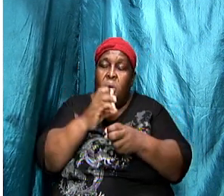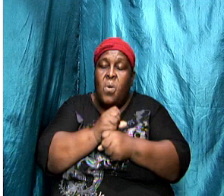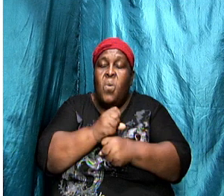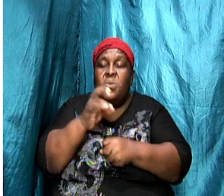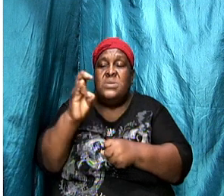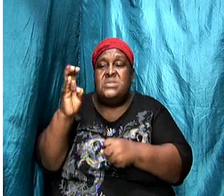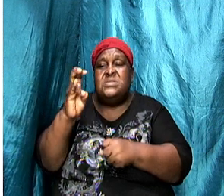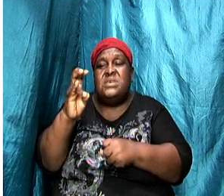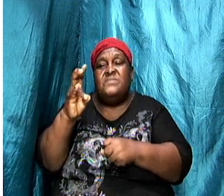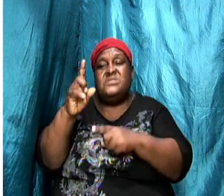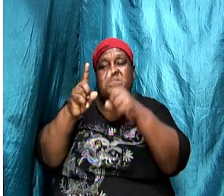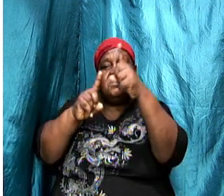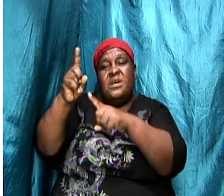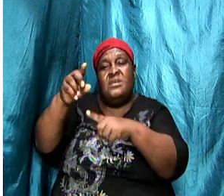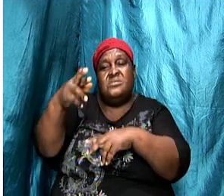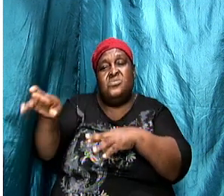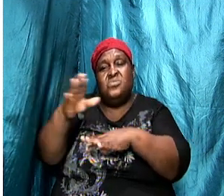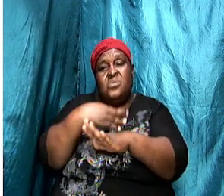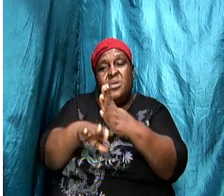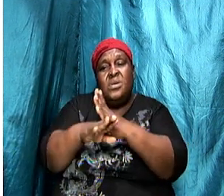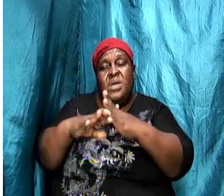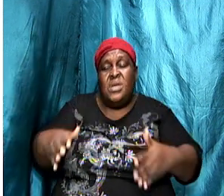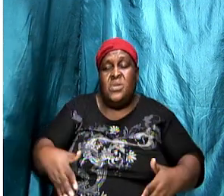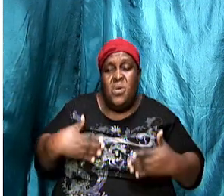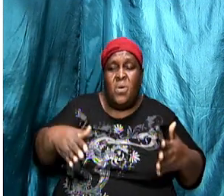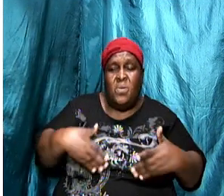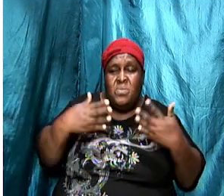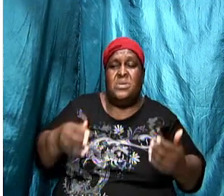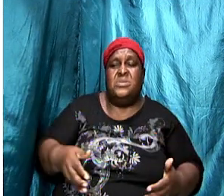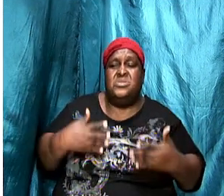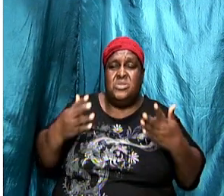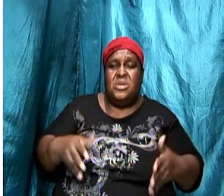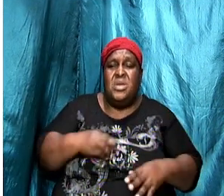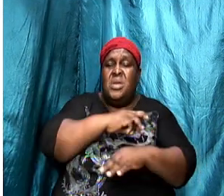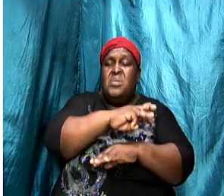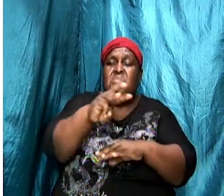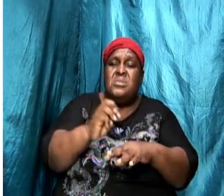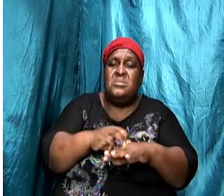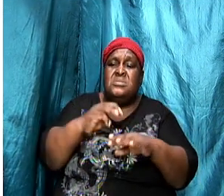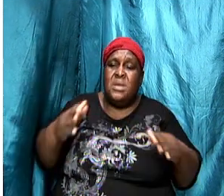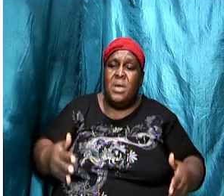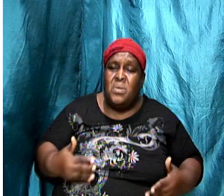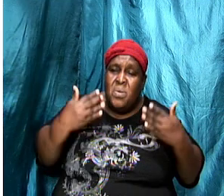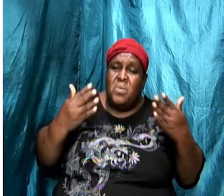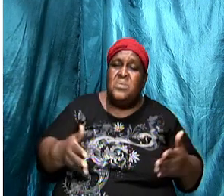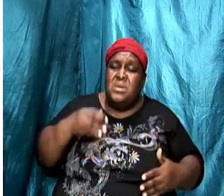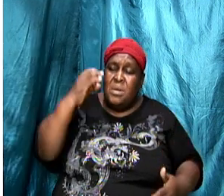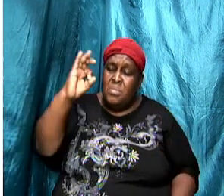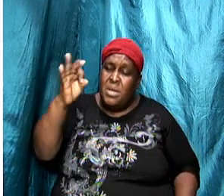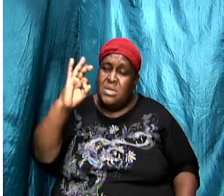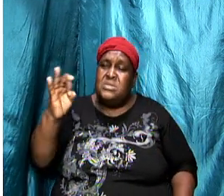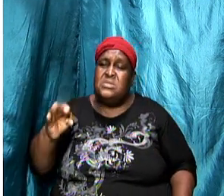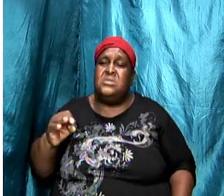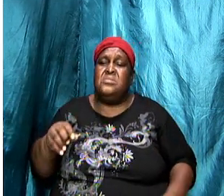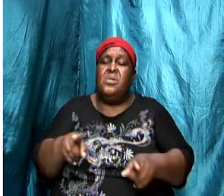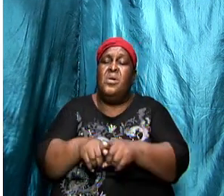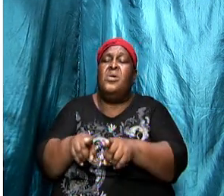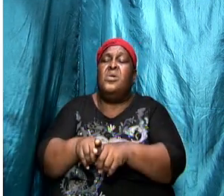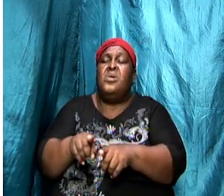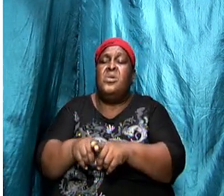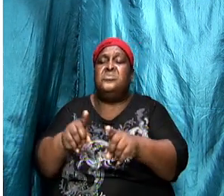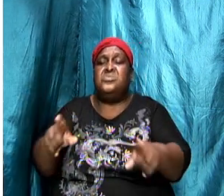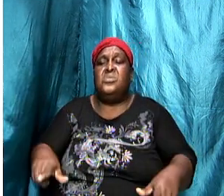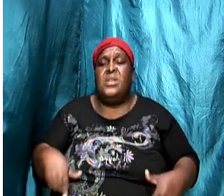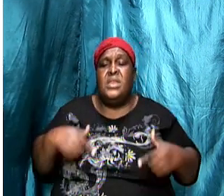encourage pastors I encourage ministers I encourage us all he also walk in the midst of the seven